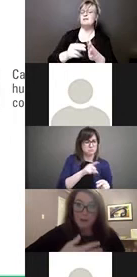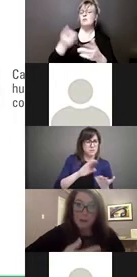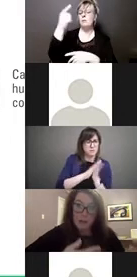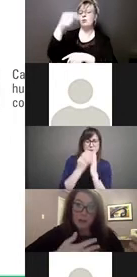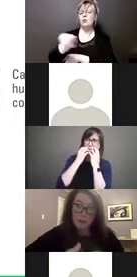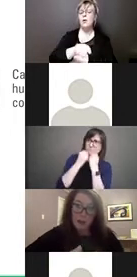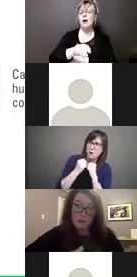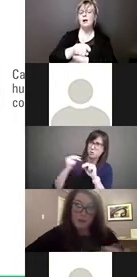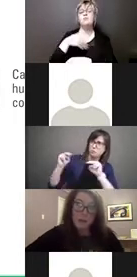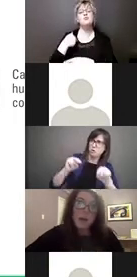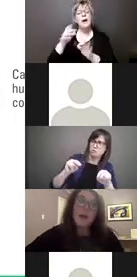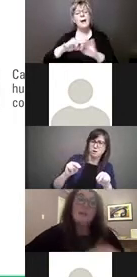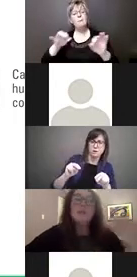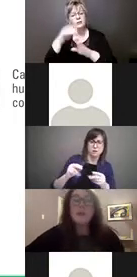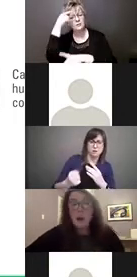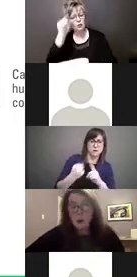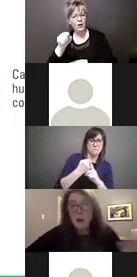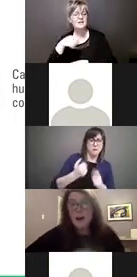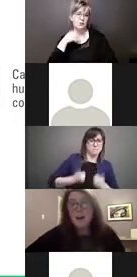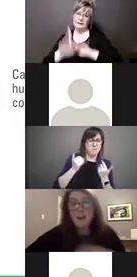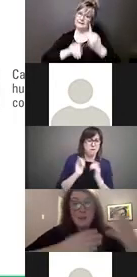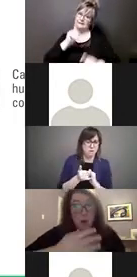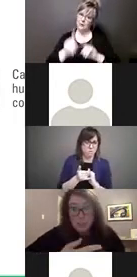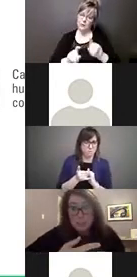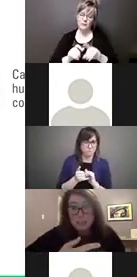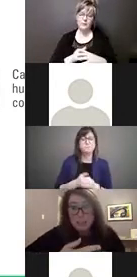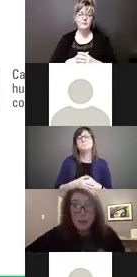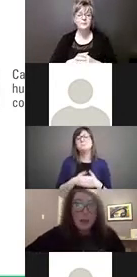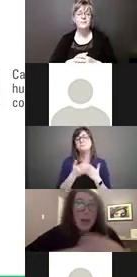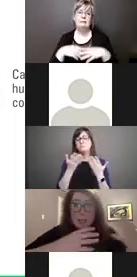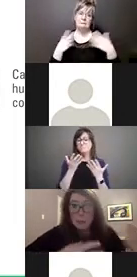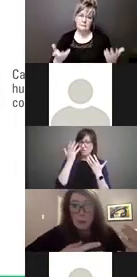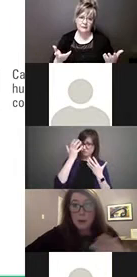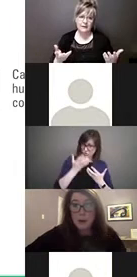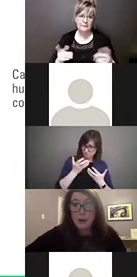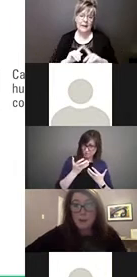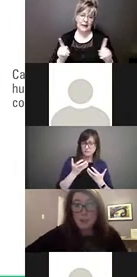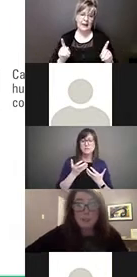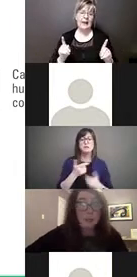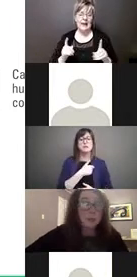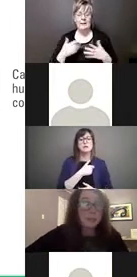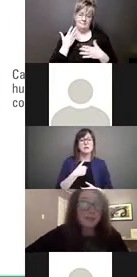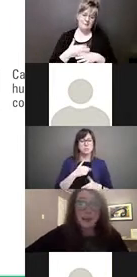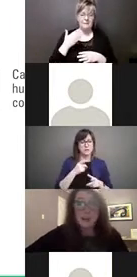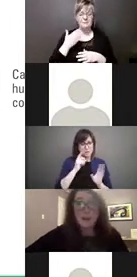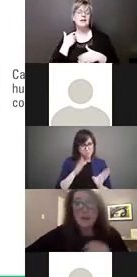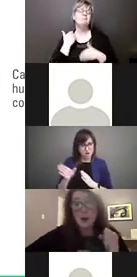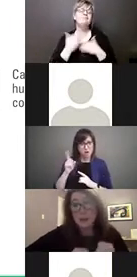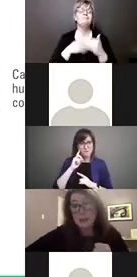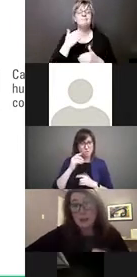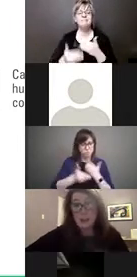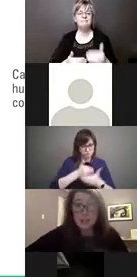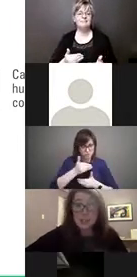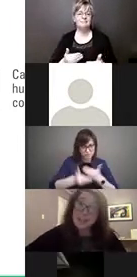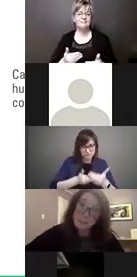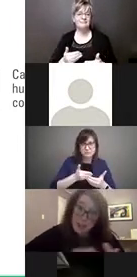meaningful in their life. So, unfortunately, as we were preparing for this process of going